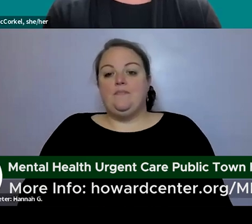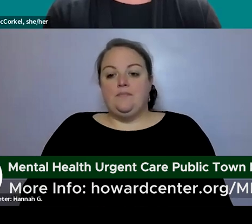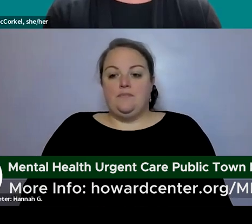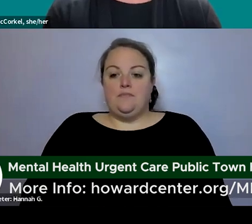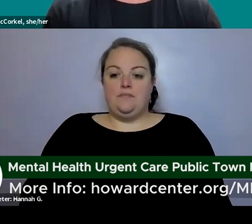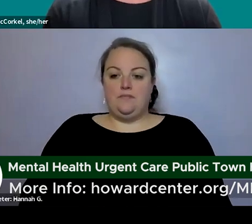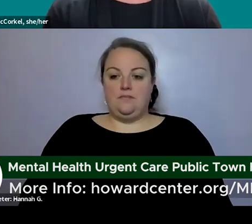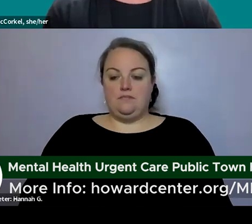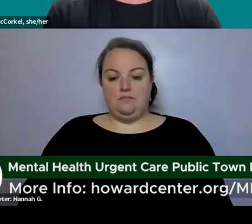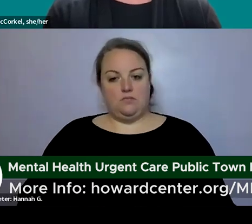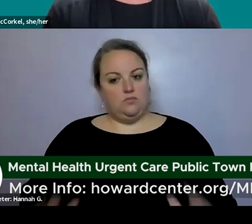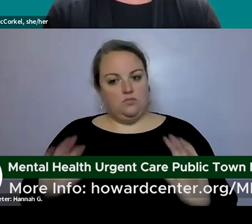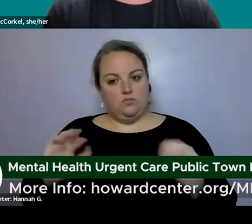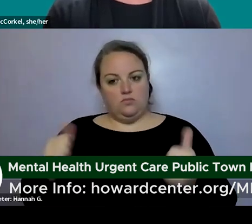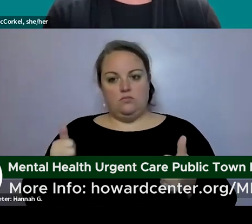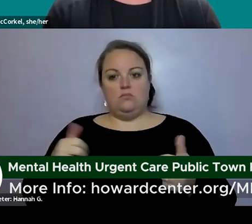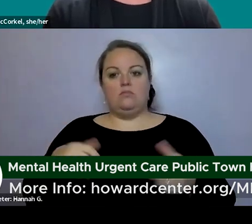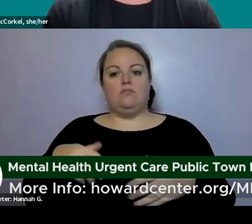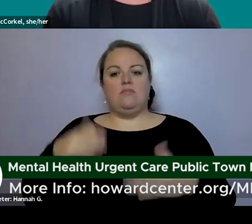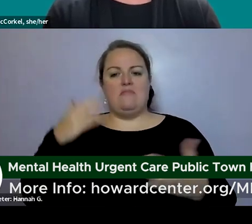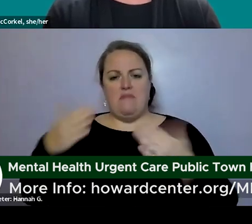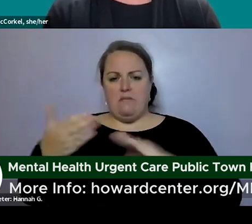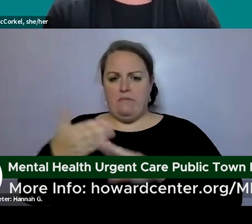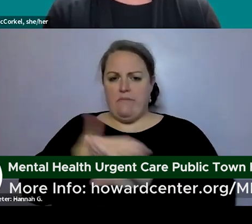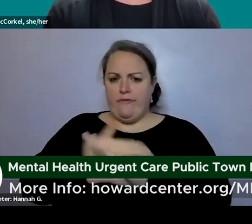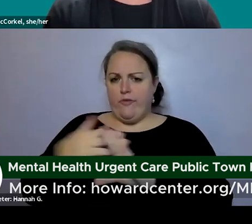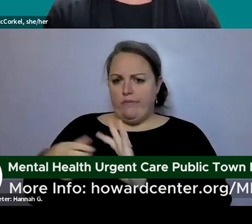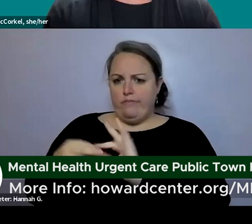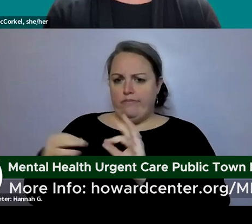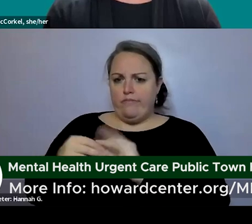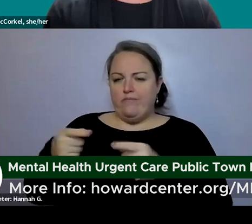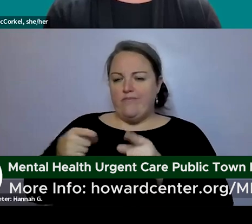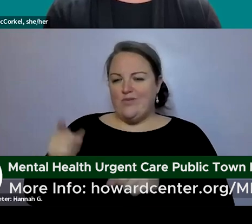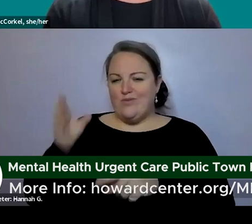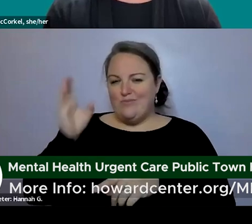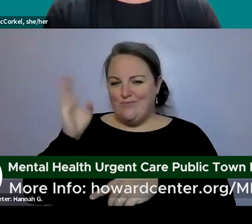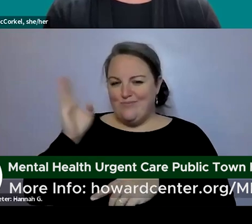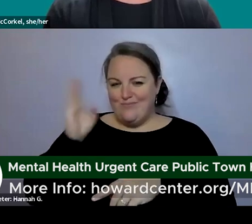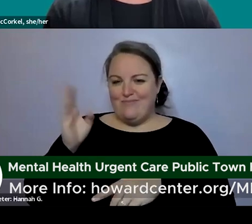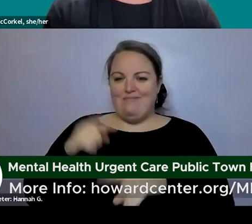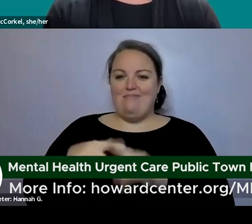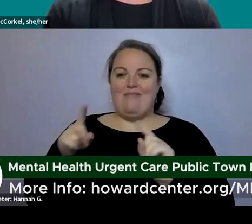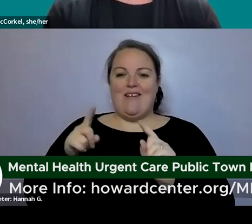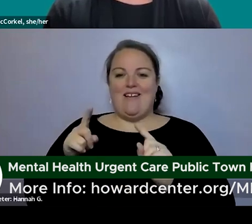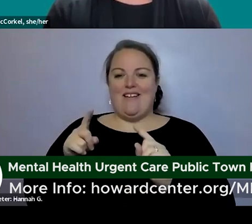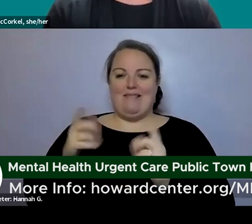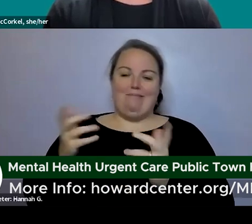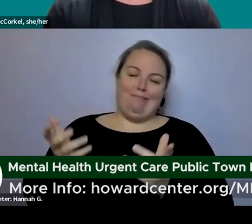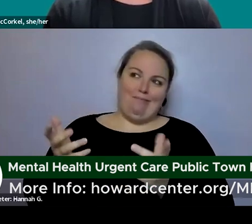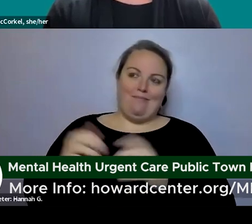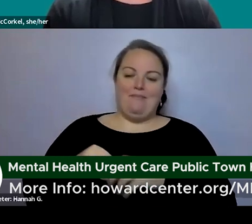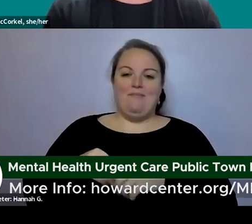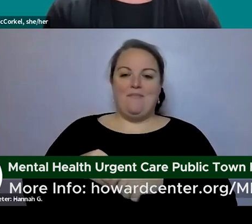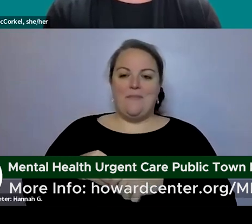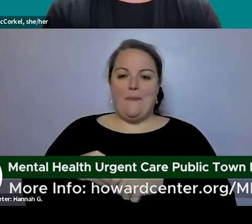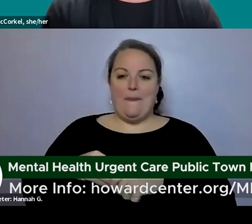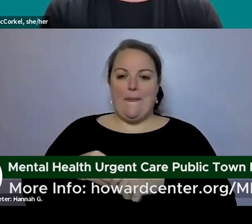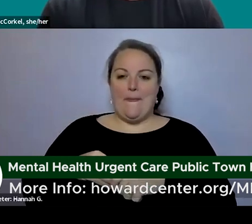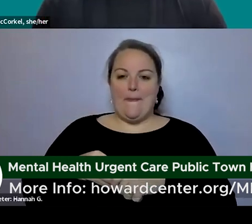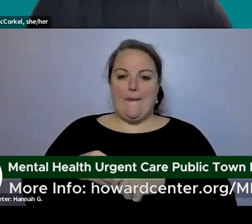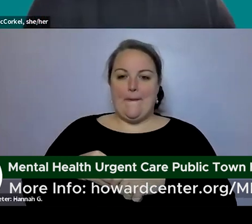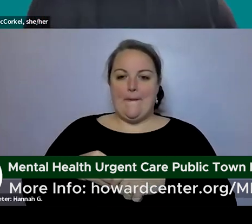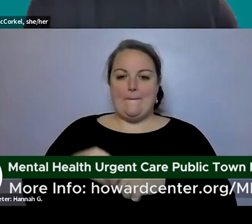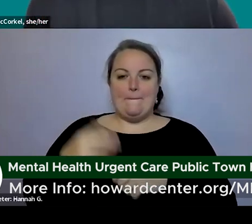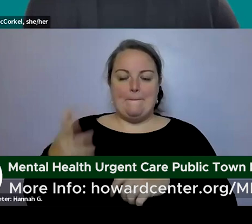okay great this may have come in before you address this in the presentation but i'd never think this this um uh